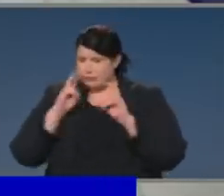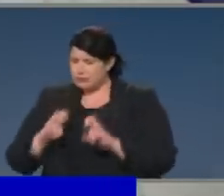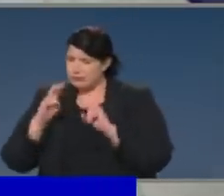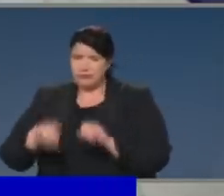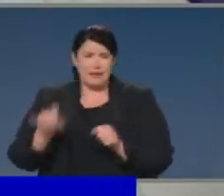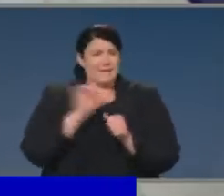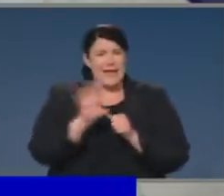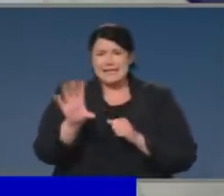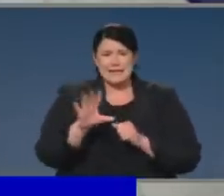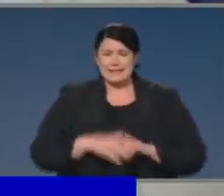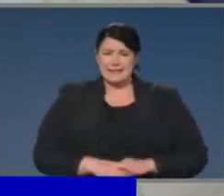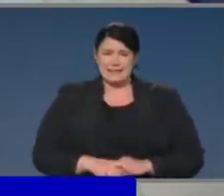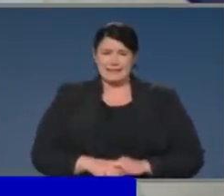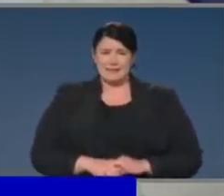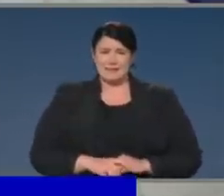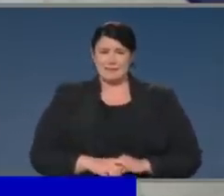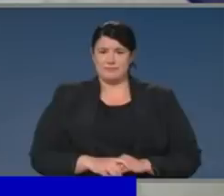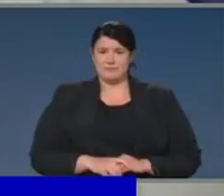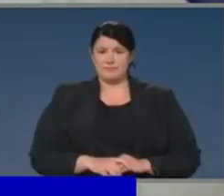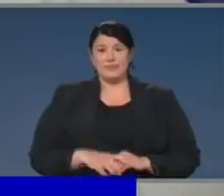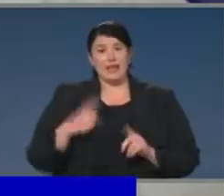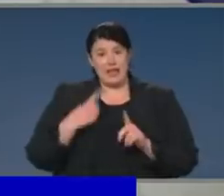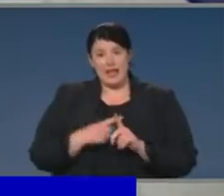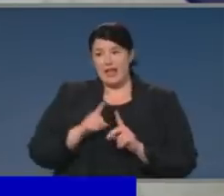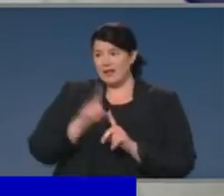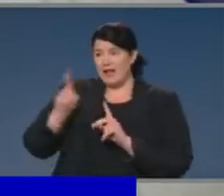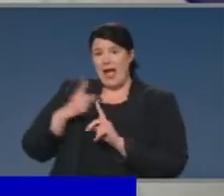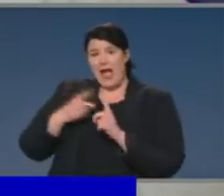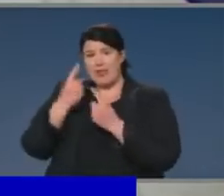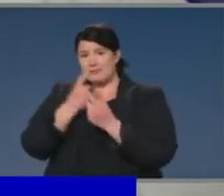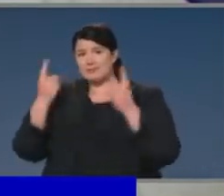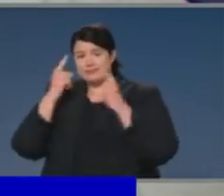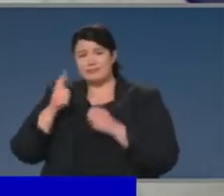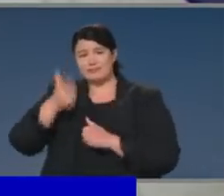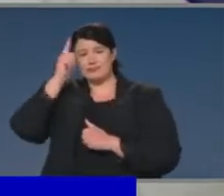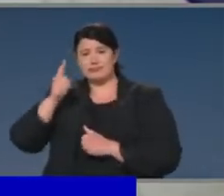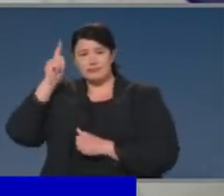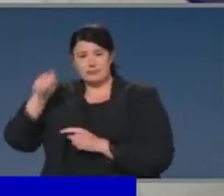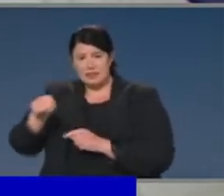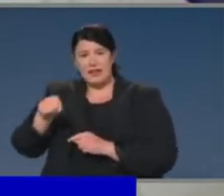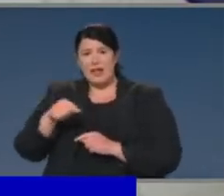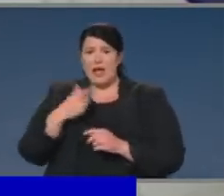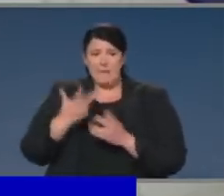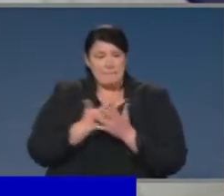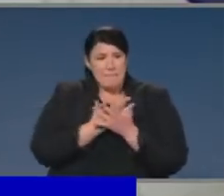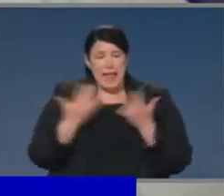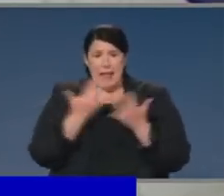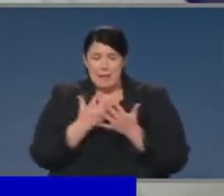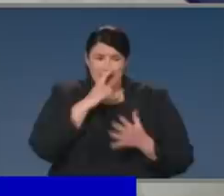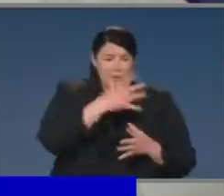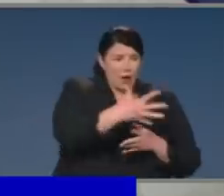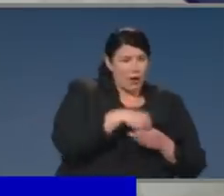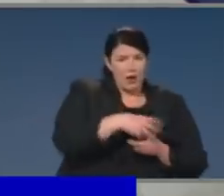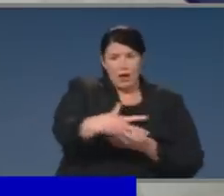In addition to the work of Professor McGorry and Professor Hickey, we have the work of Professor Christensen, the work of Professor